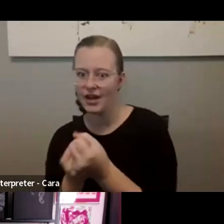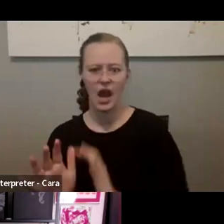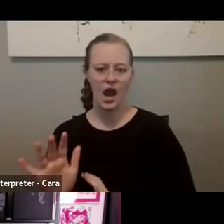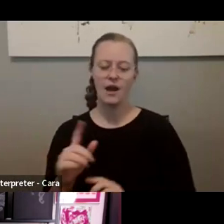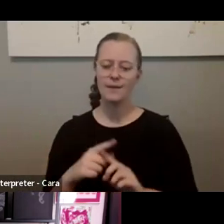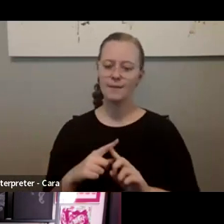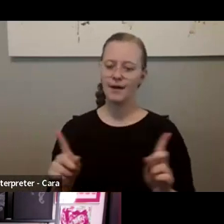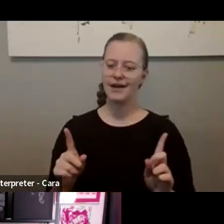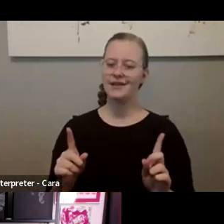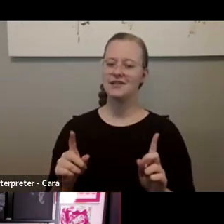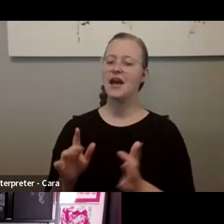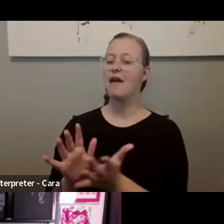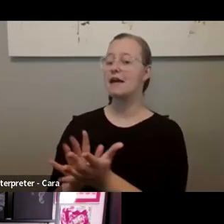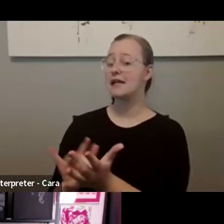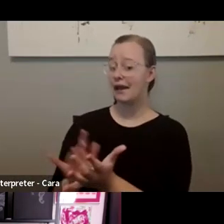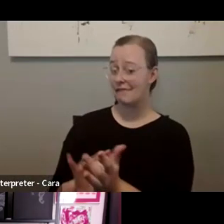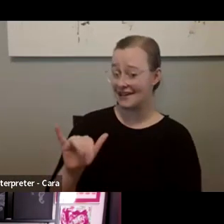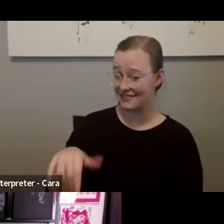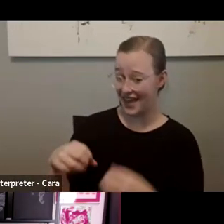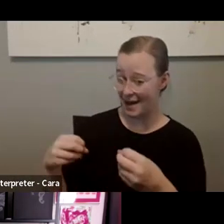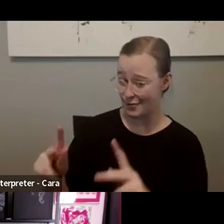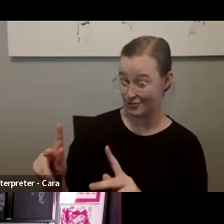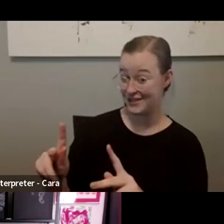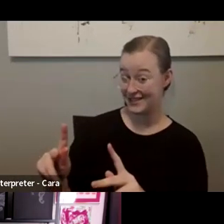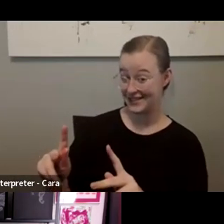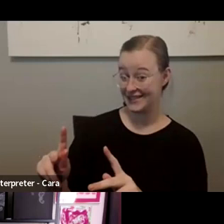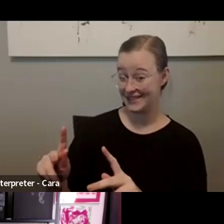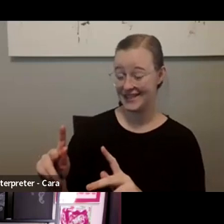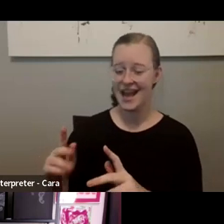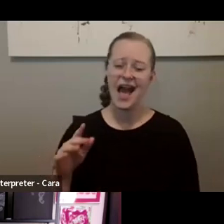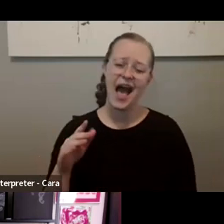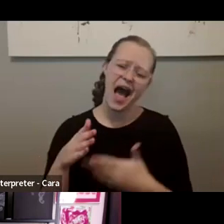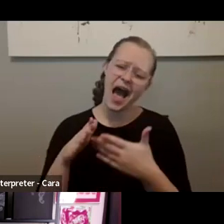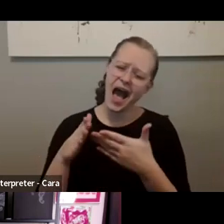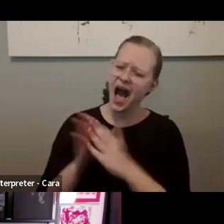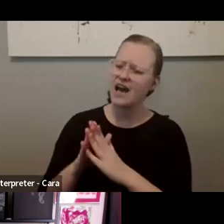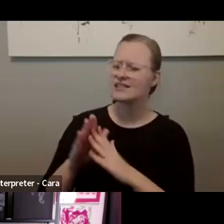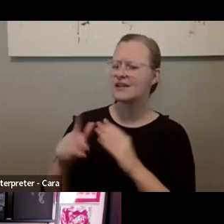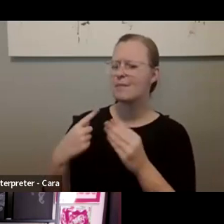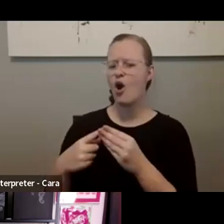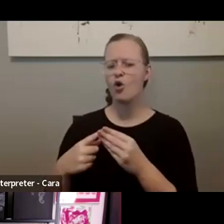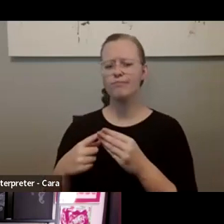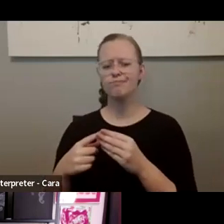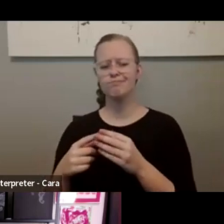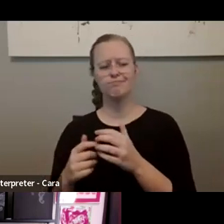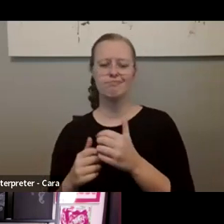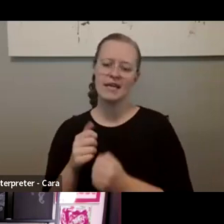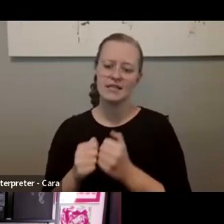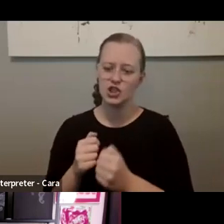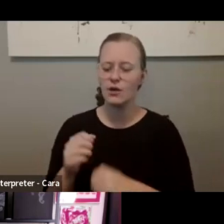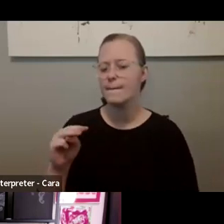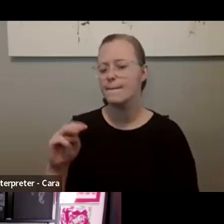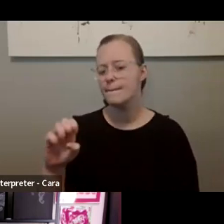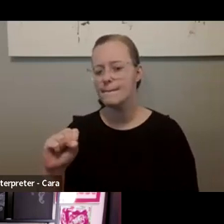take advantage of that opportunity opportunity to ask them about messaging that might make the best